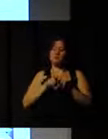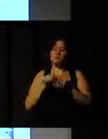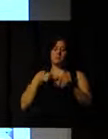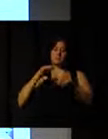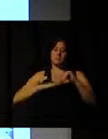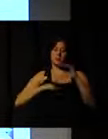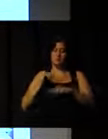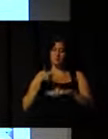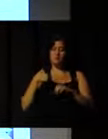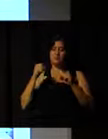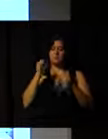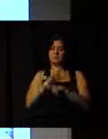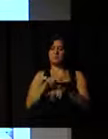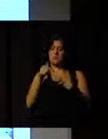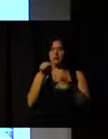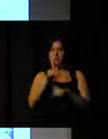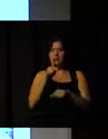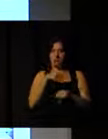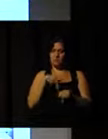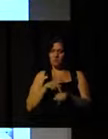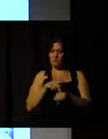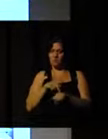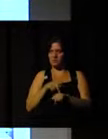and I'm free to work there.